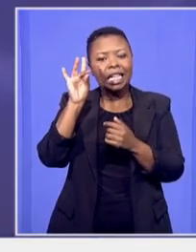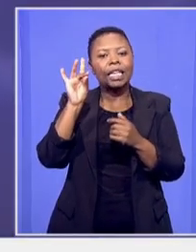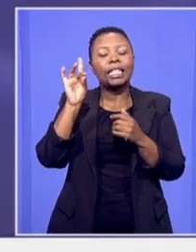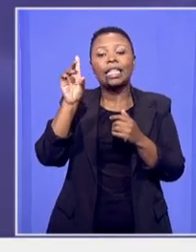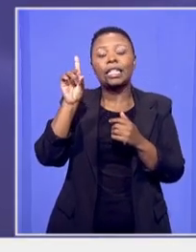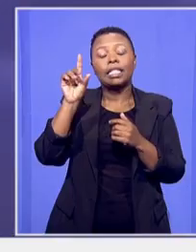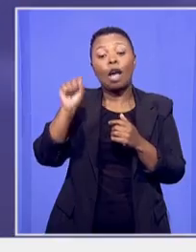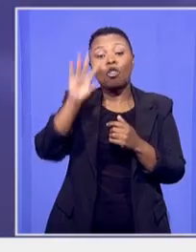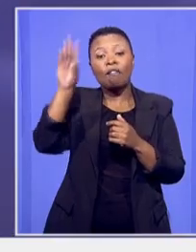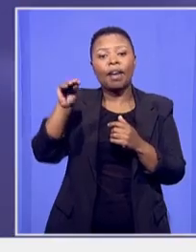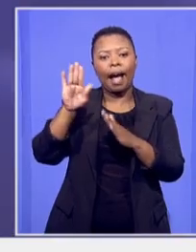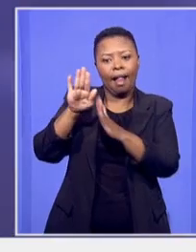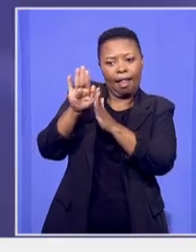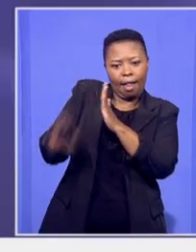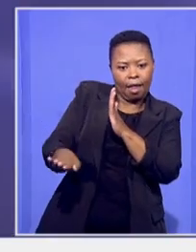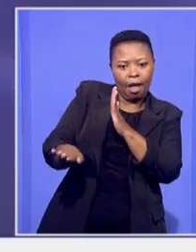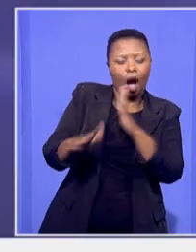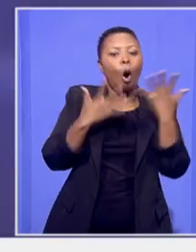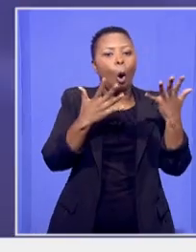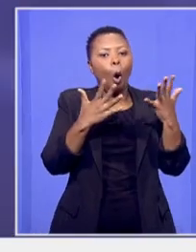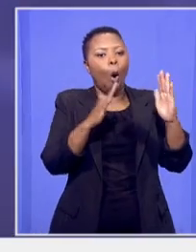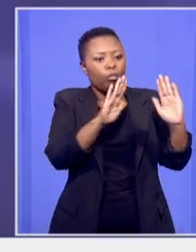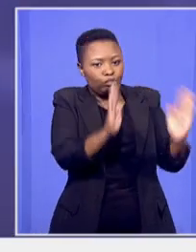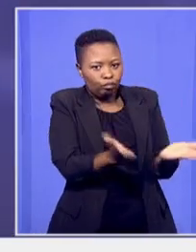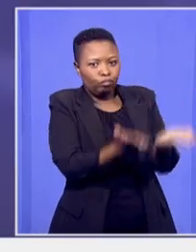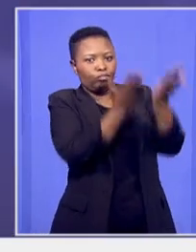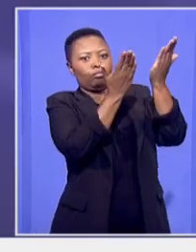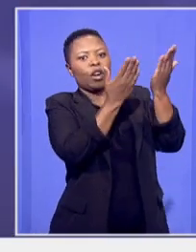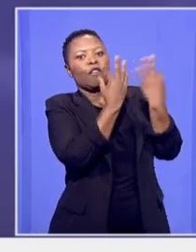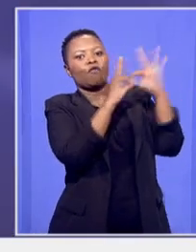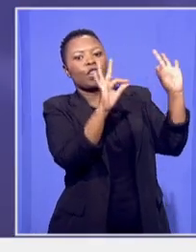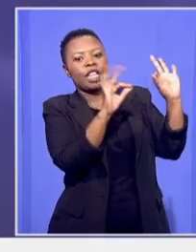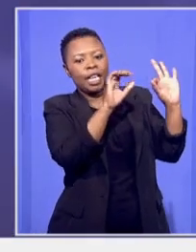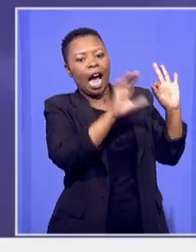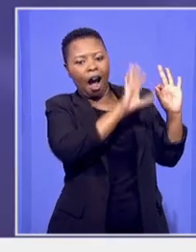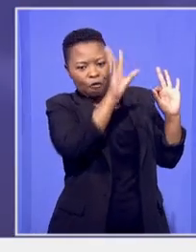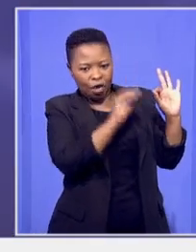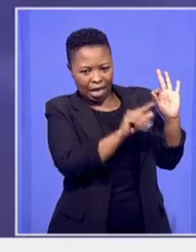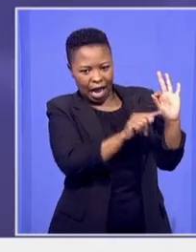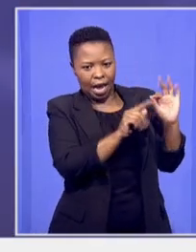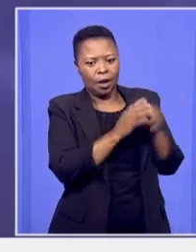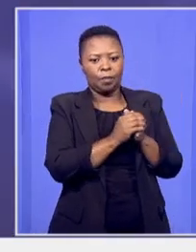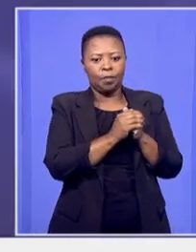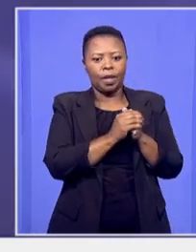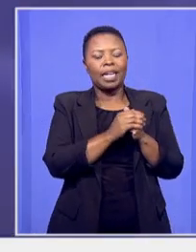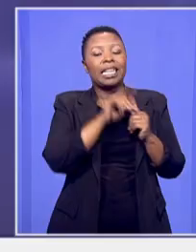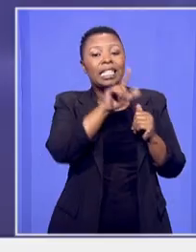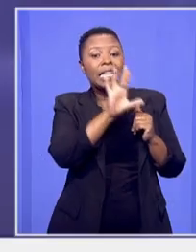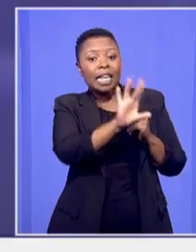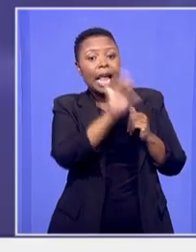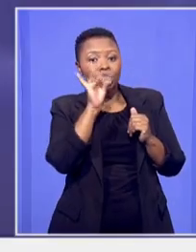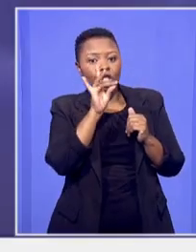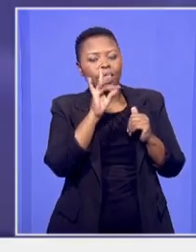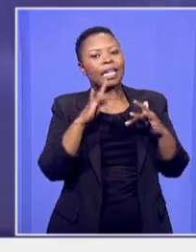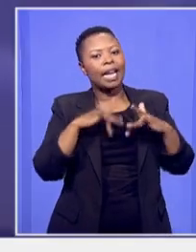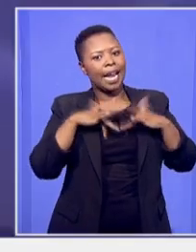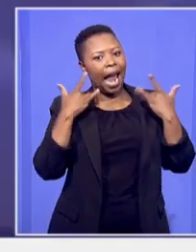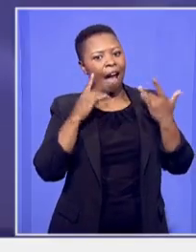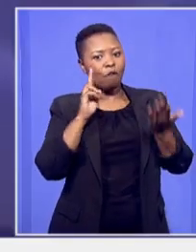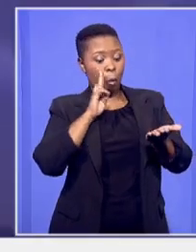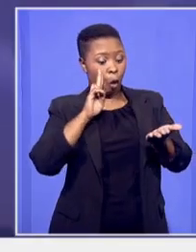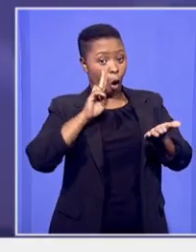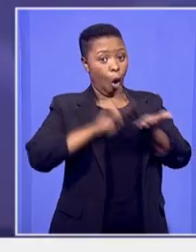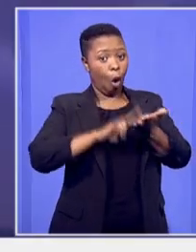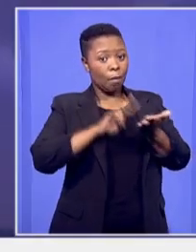election that stemmed the freefall it will be the election that brought to life the promise of 1994